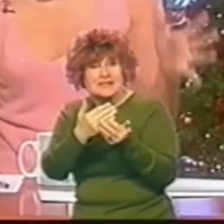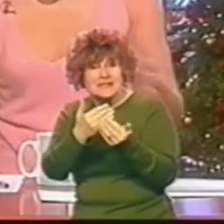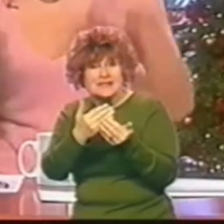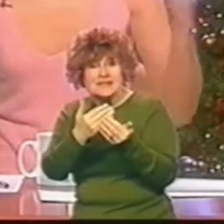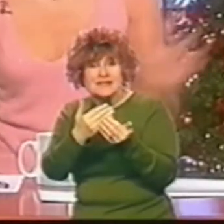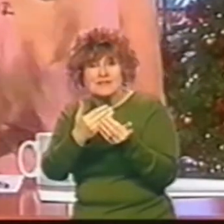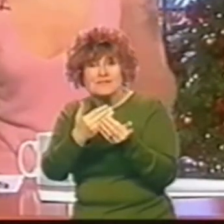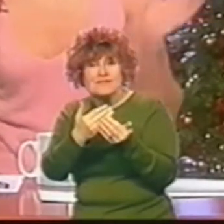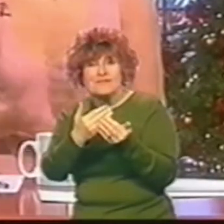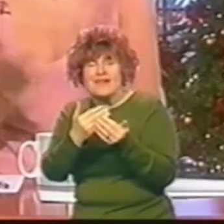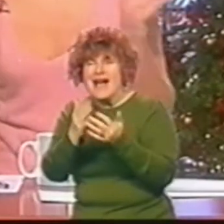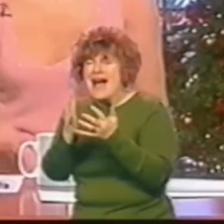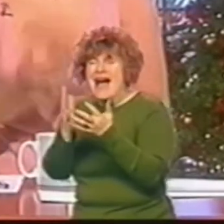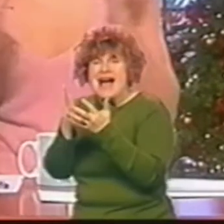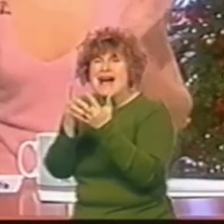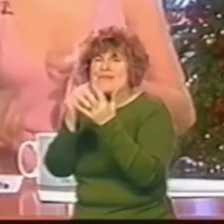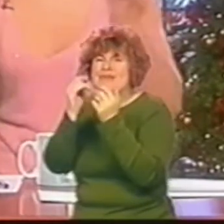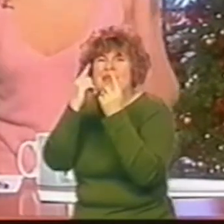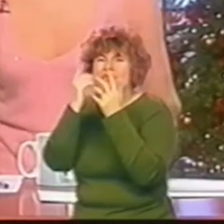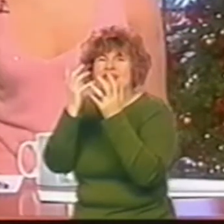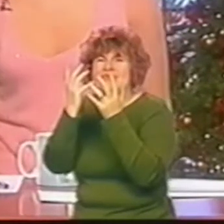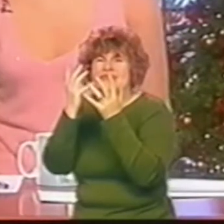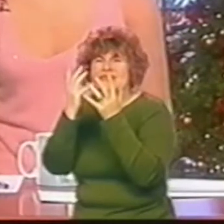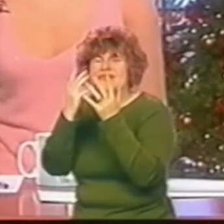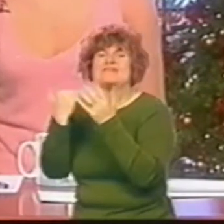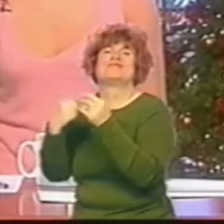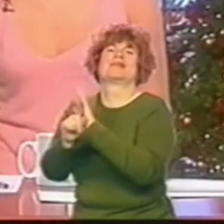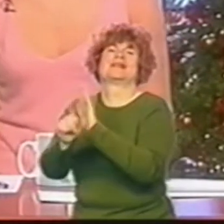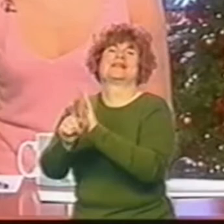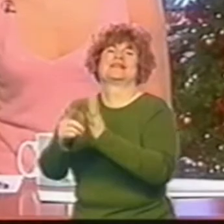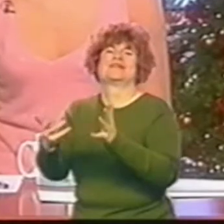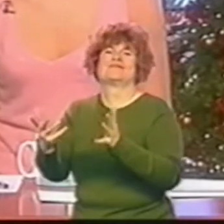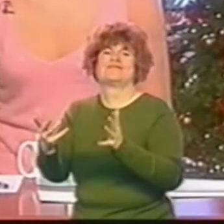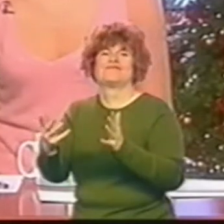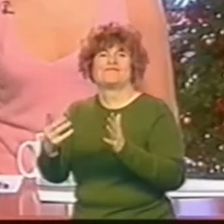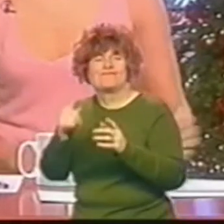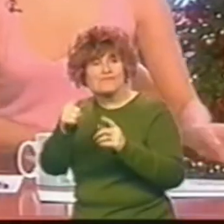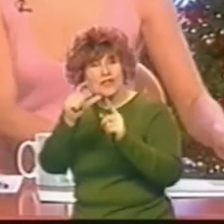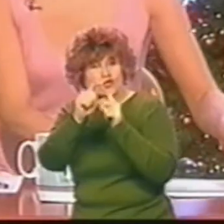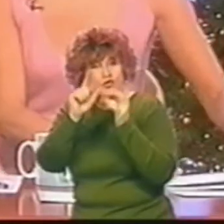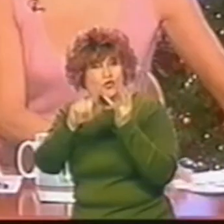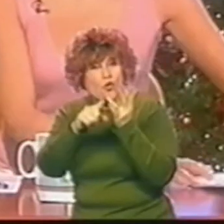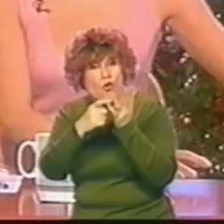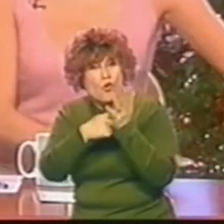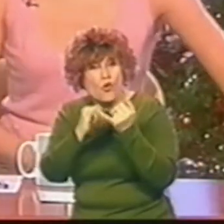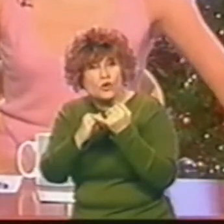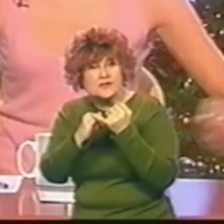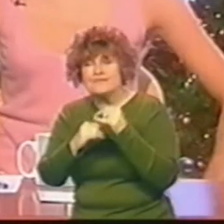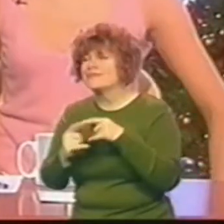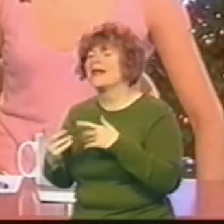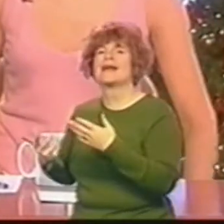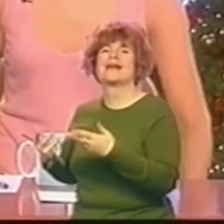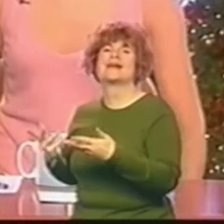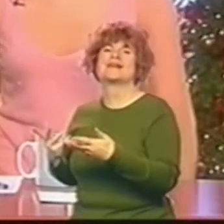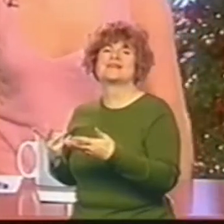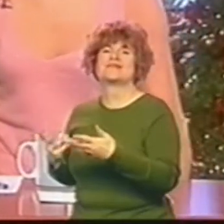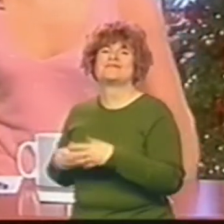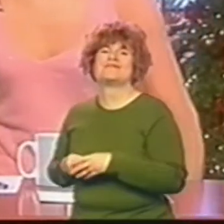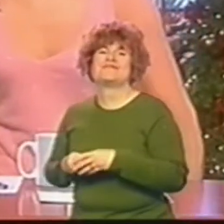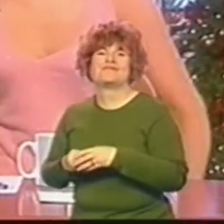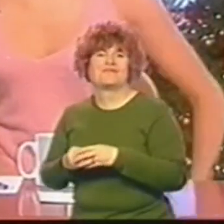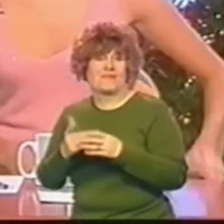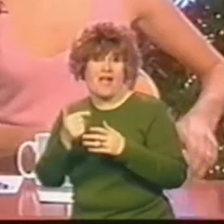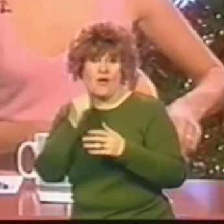No. No, I can't think. Oh. It was the doors. Oh. That seems to getting harder as we get near Christmas.